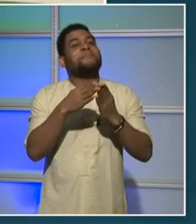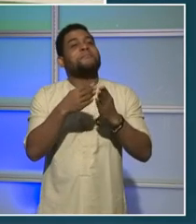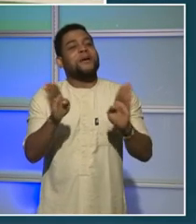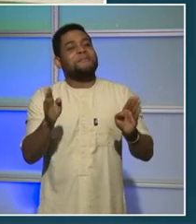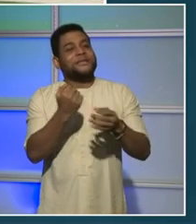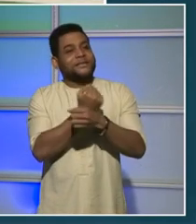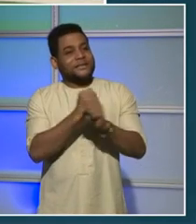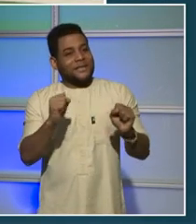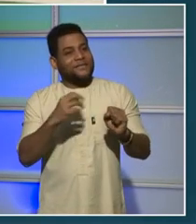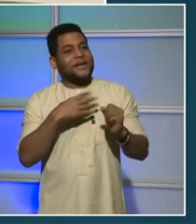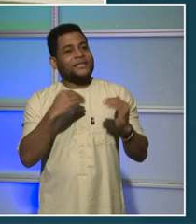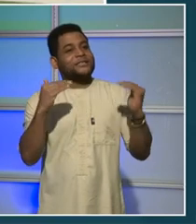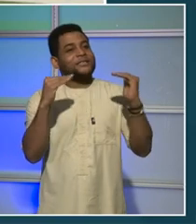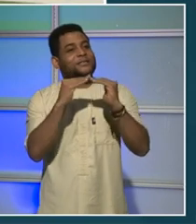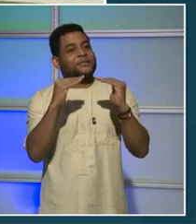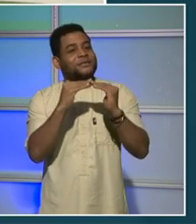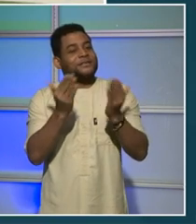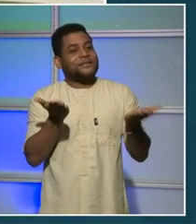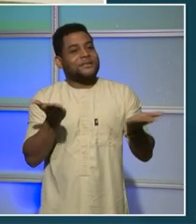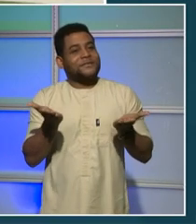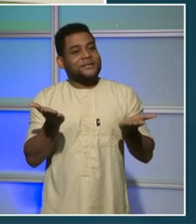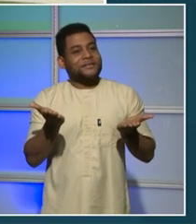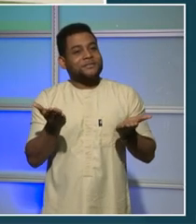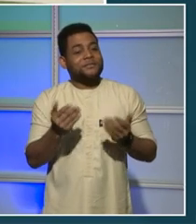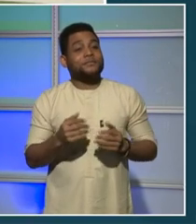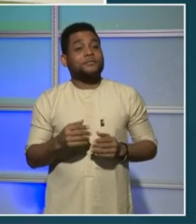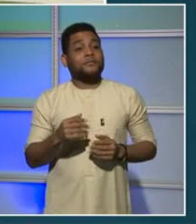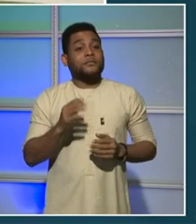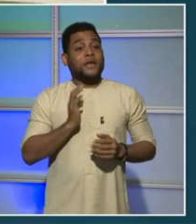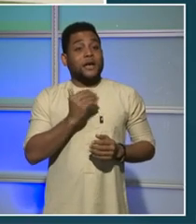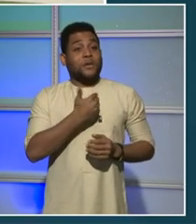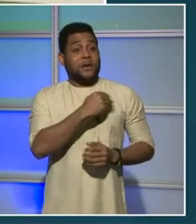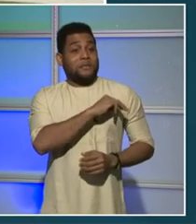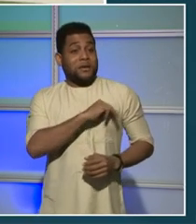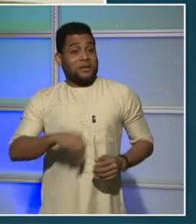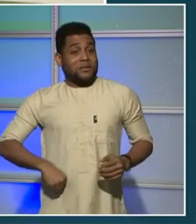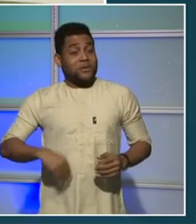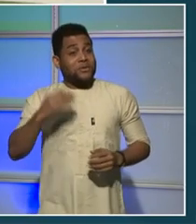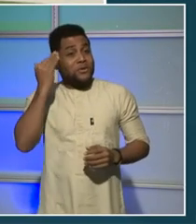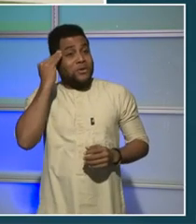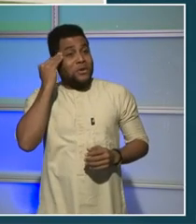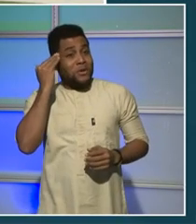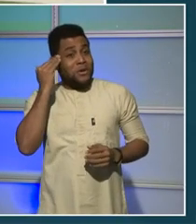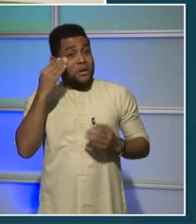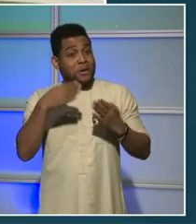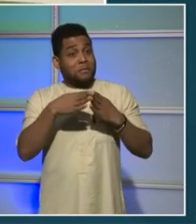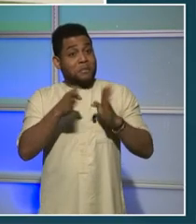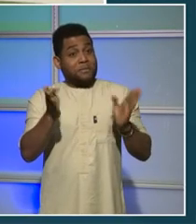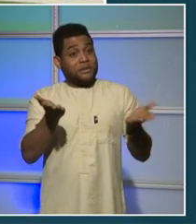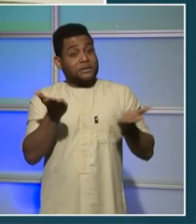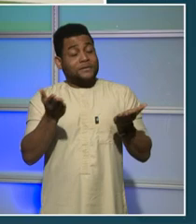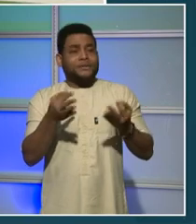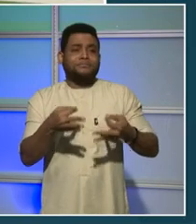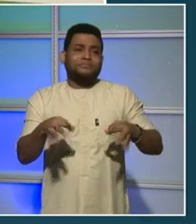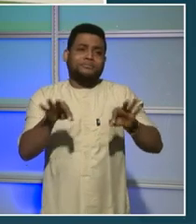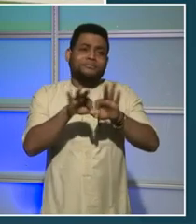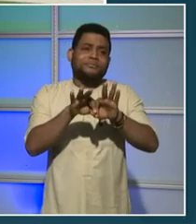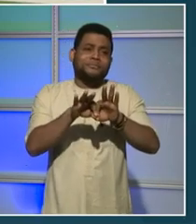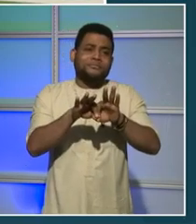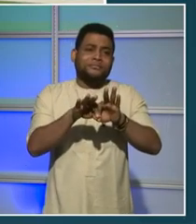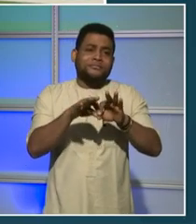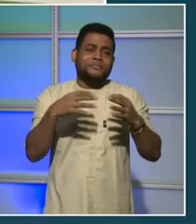Our Mayor knows that Public Safety is an ecosystem with a balance of good crime prevention strategies like our Building Blocks Initiative,